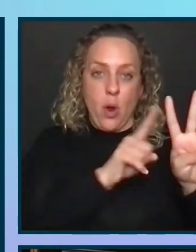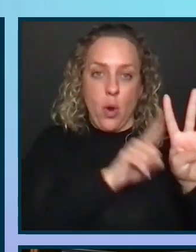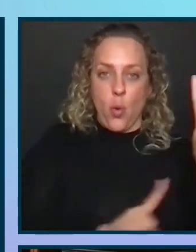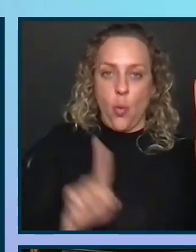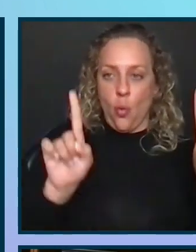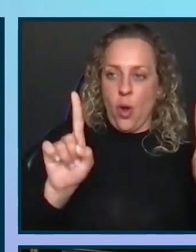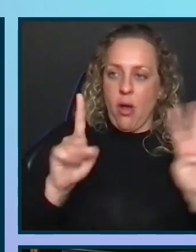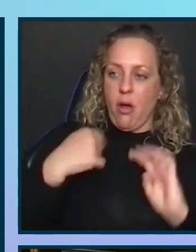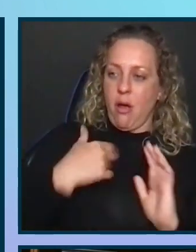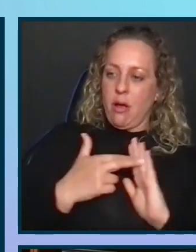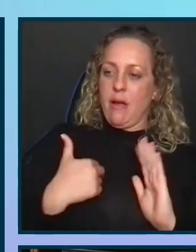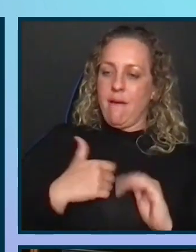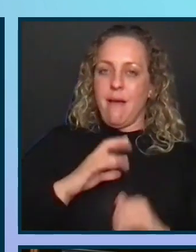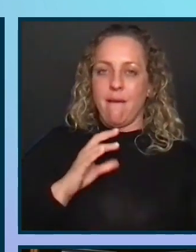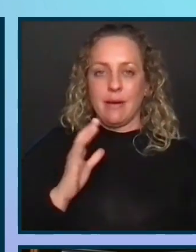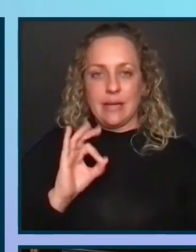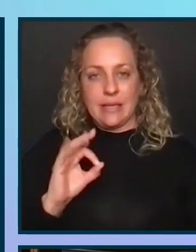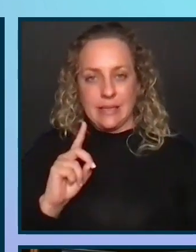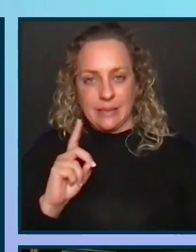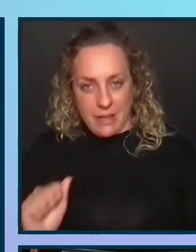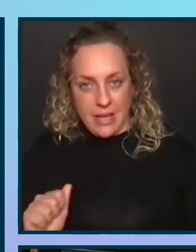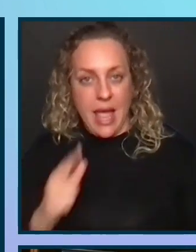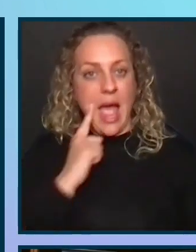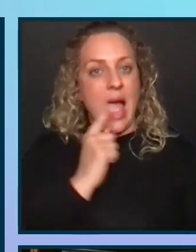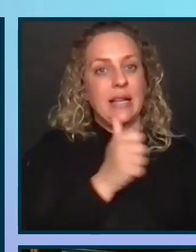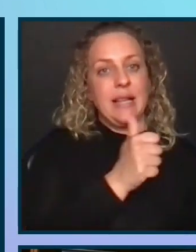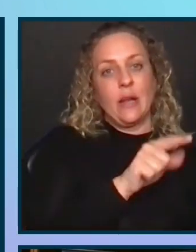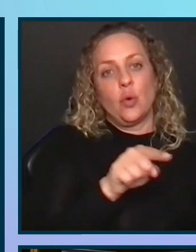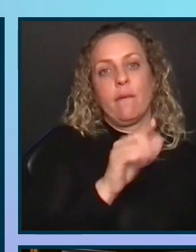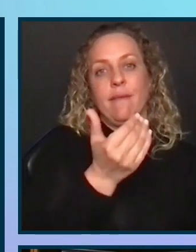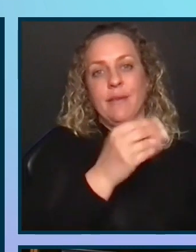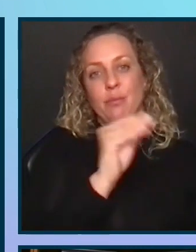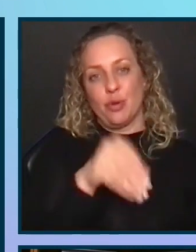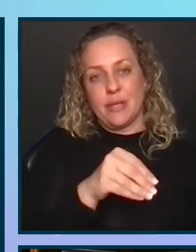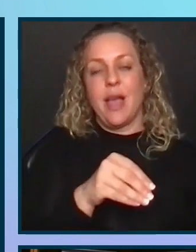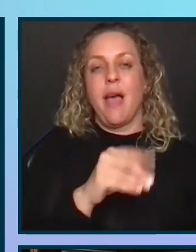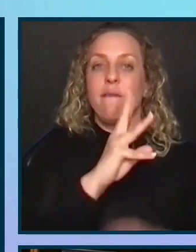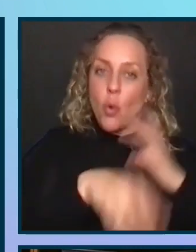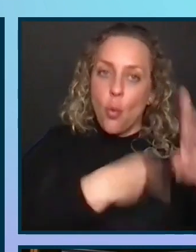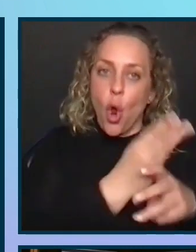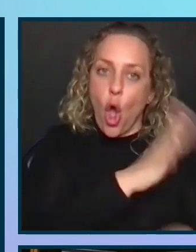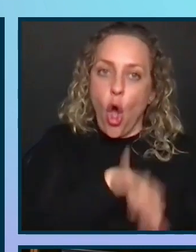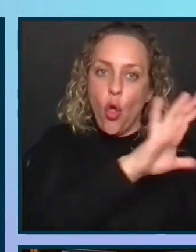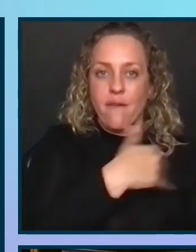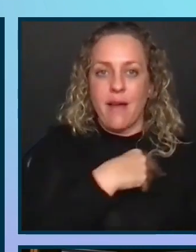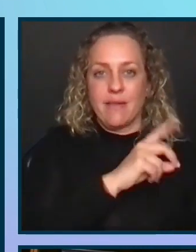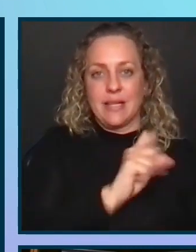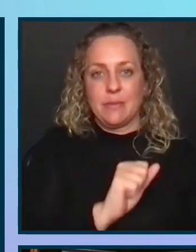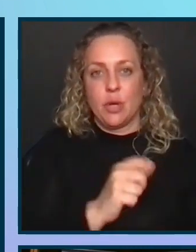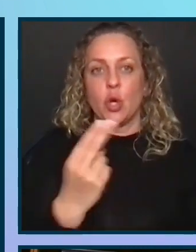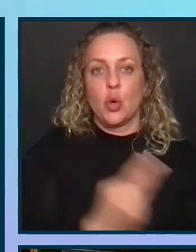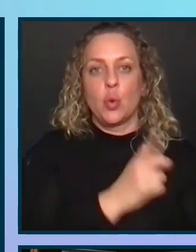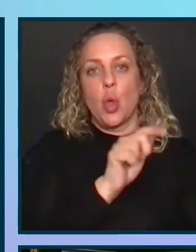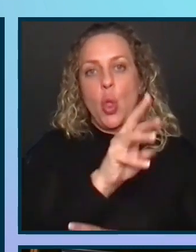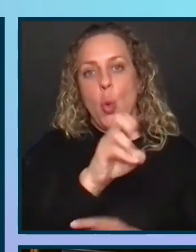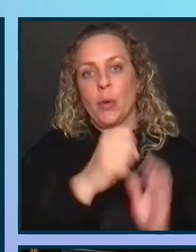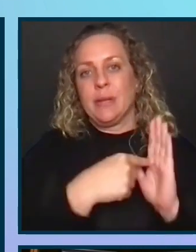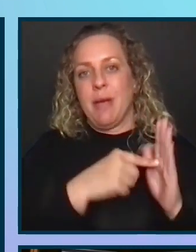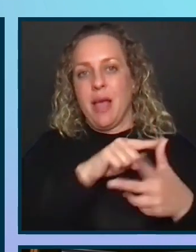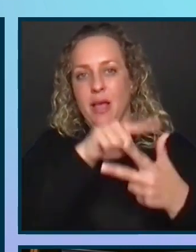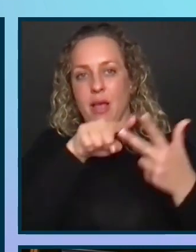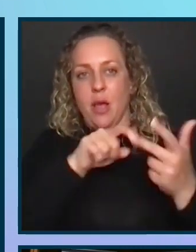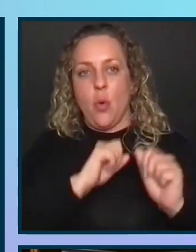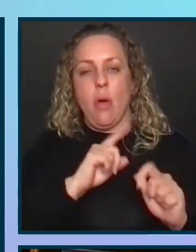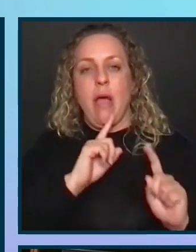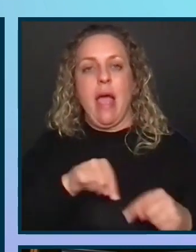disability, and 10 to 15 percent of the world population reports the same. Using Lewin's model, you're going to handle these kind of reactions in your